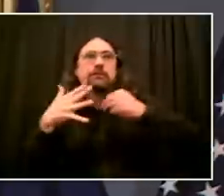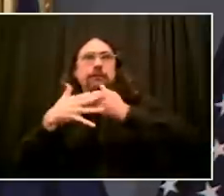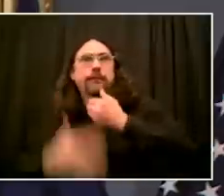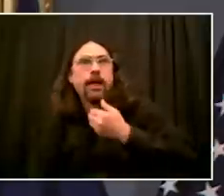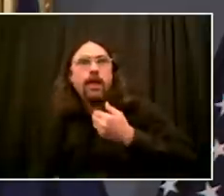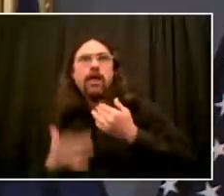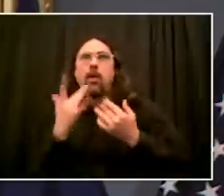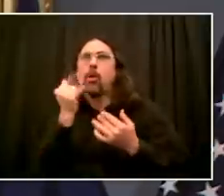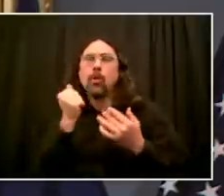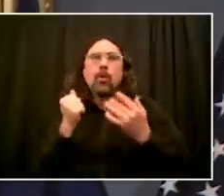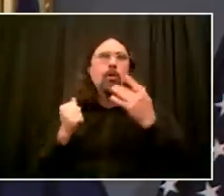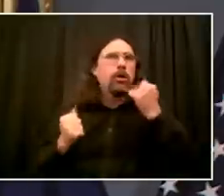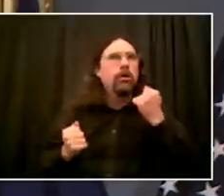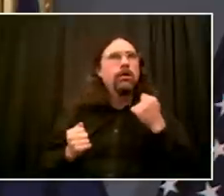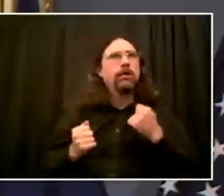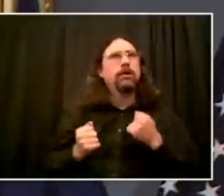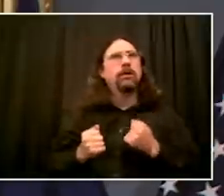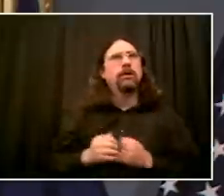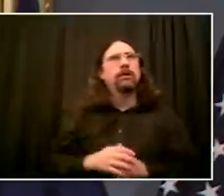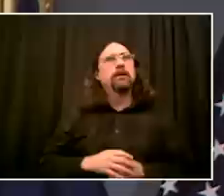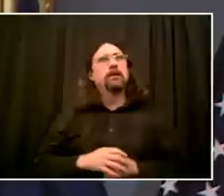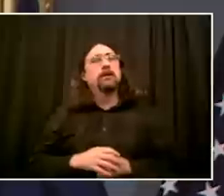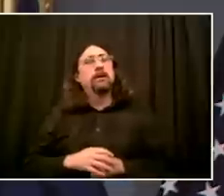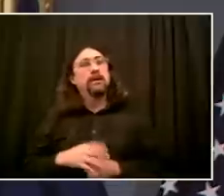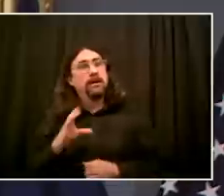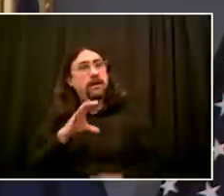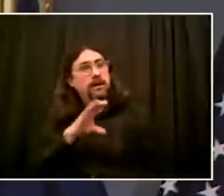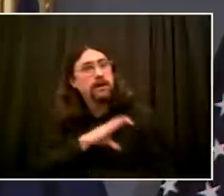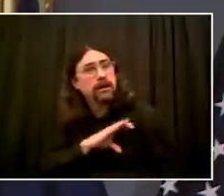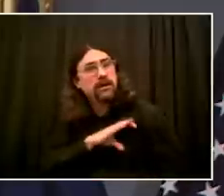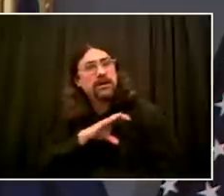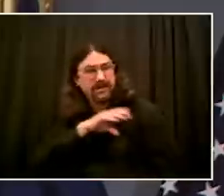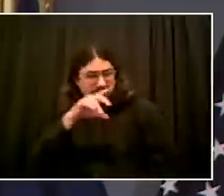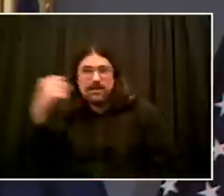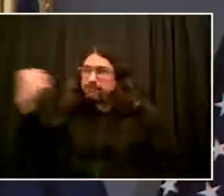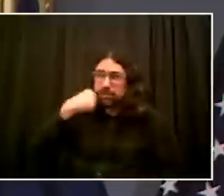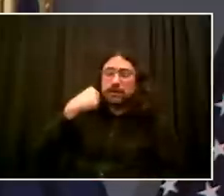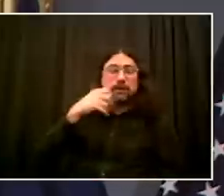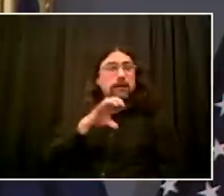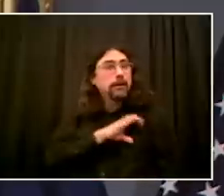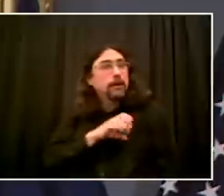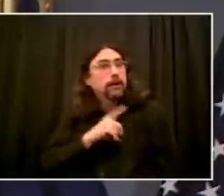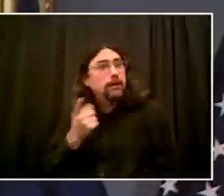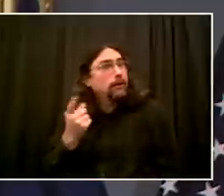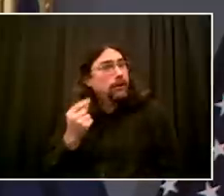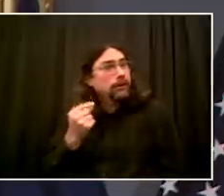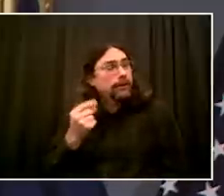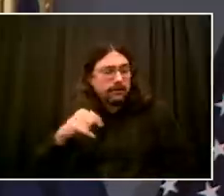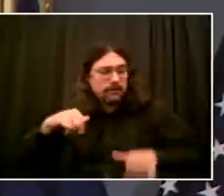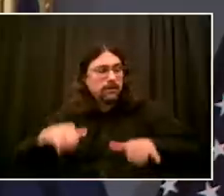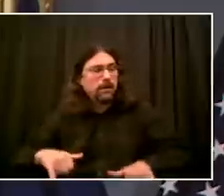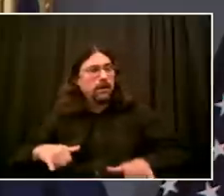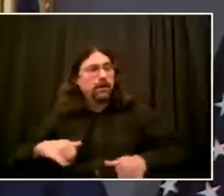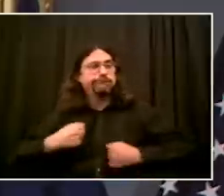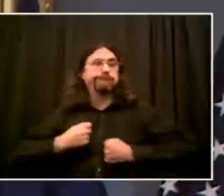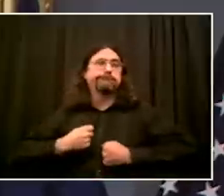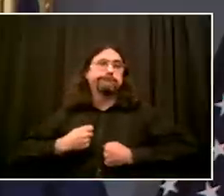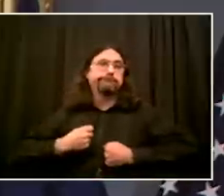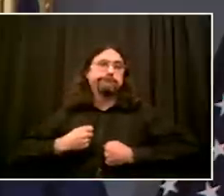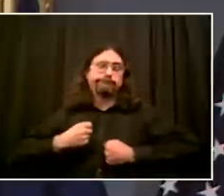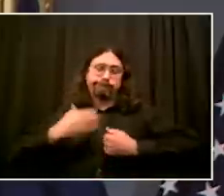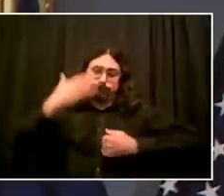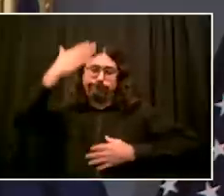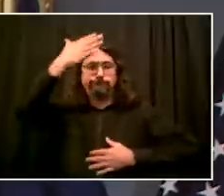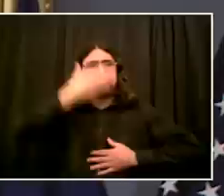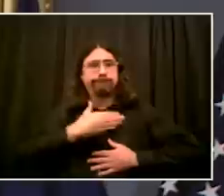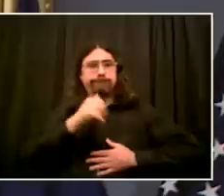why they did successfully hold the line and not allow themselves to be provoked. For any one of us, I challenge any civilian,